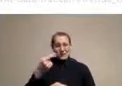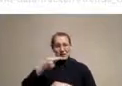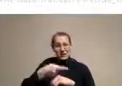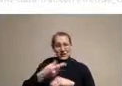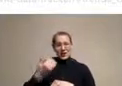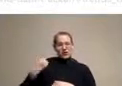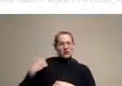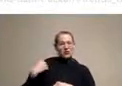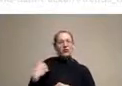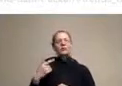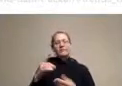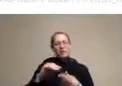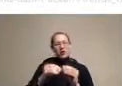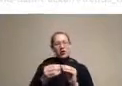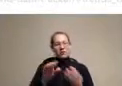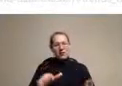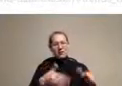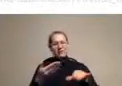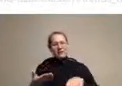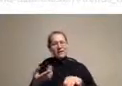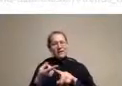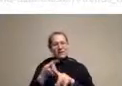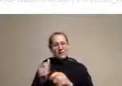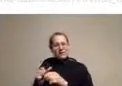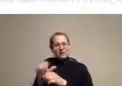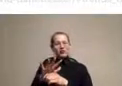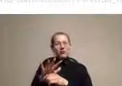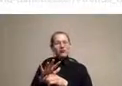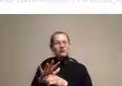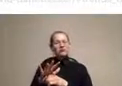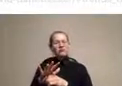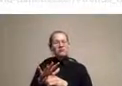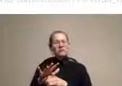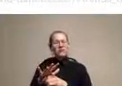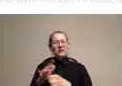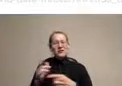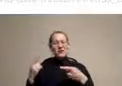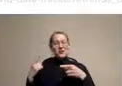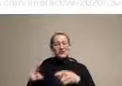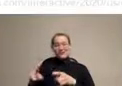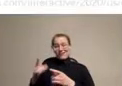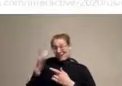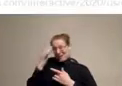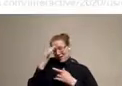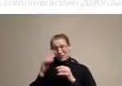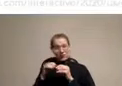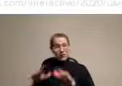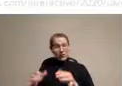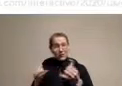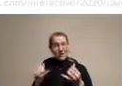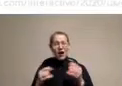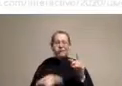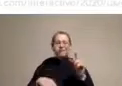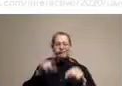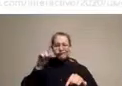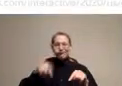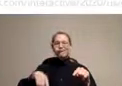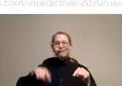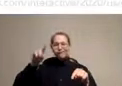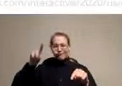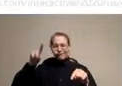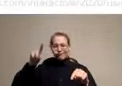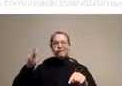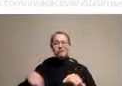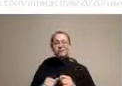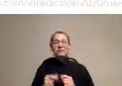number of deaths as they've also been going up and down during the pandemic. But perhaps most evocatively as to what's happened in the pandemic is this slide. This